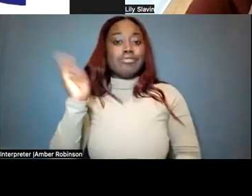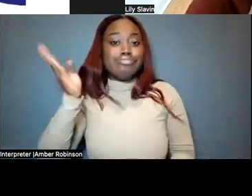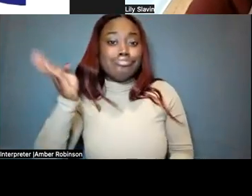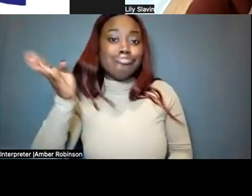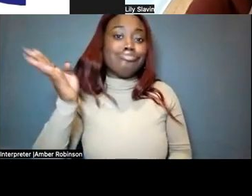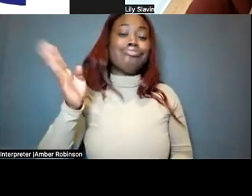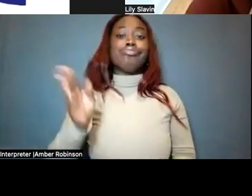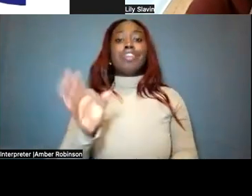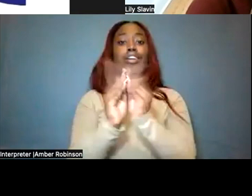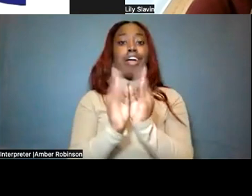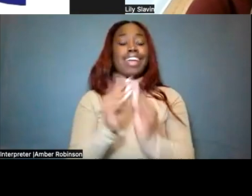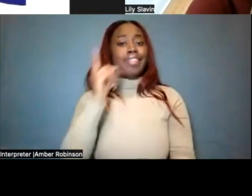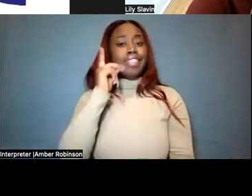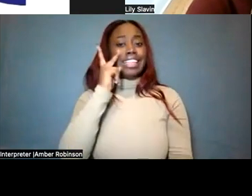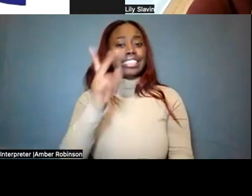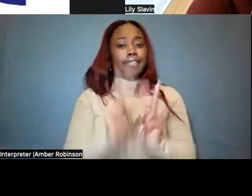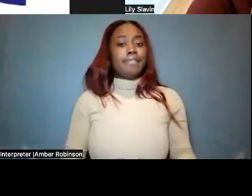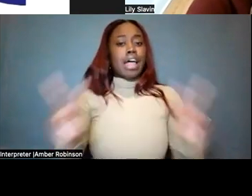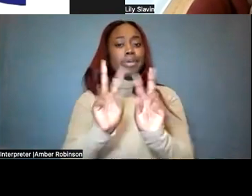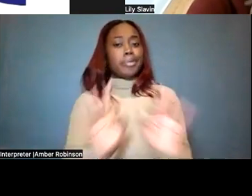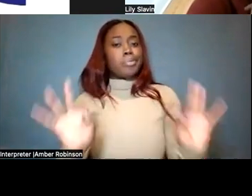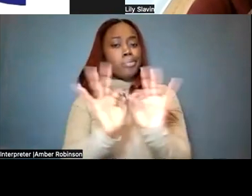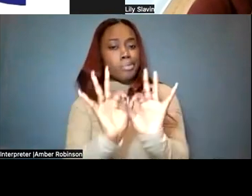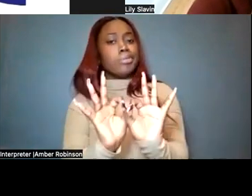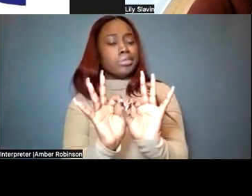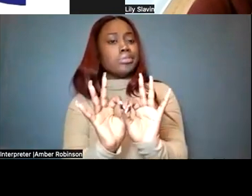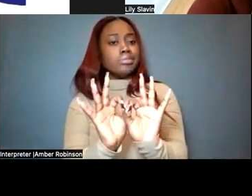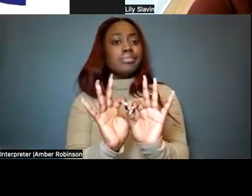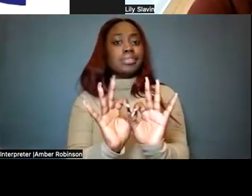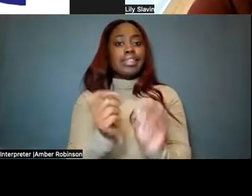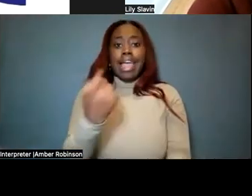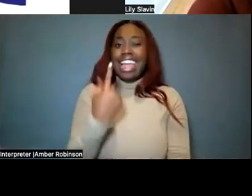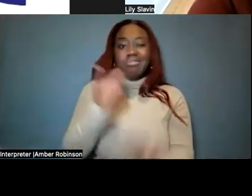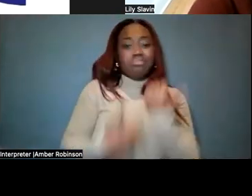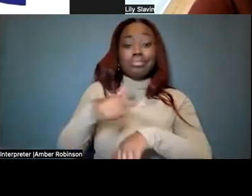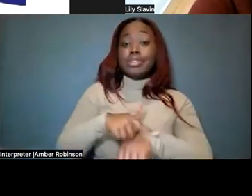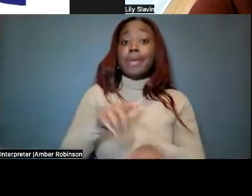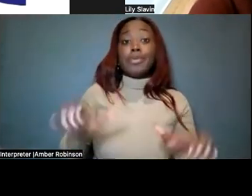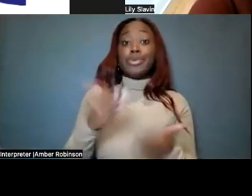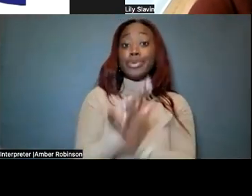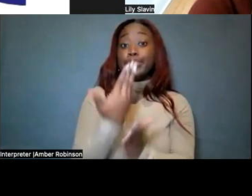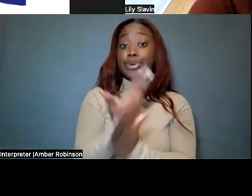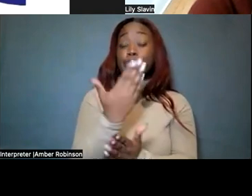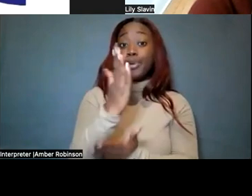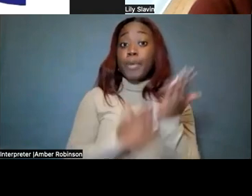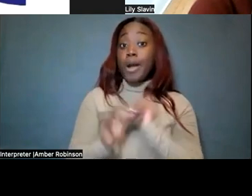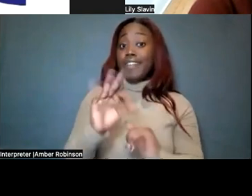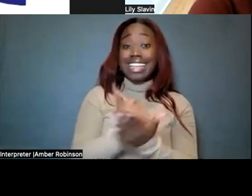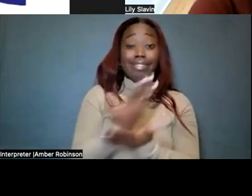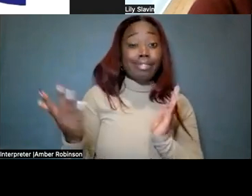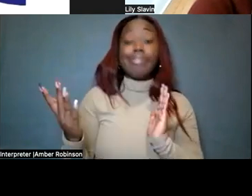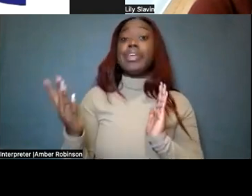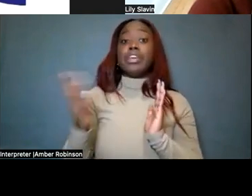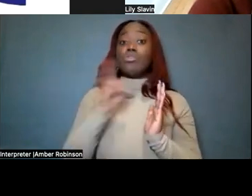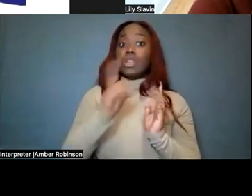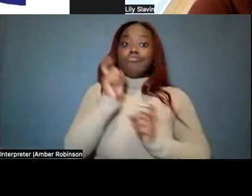feel like they see the value in how important it is now. And now they they ask us every time they're doing a new version of anything to contribute,